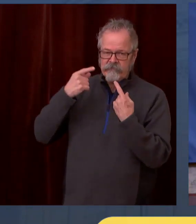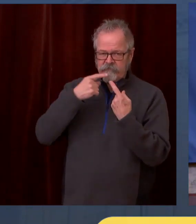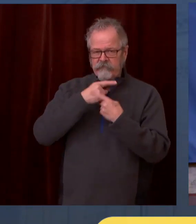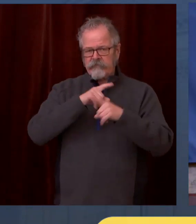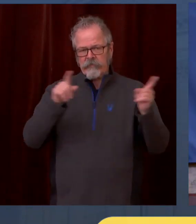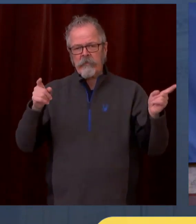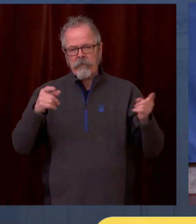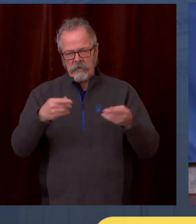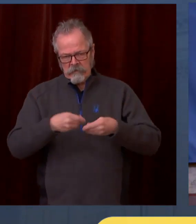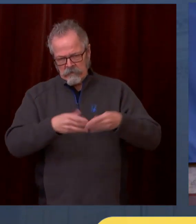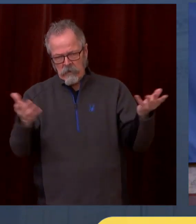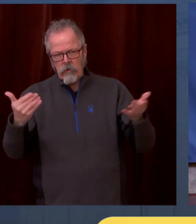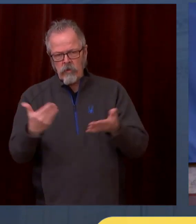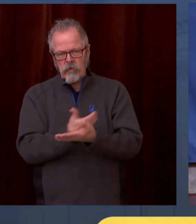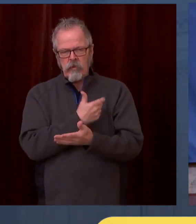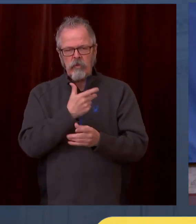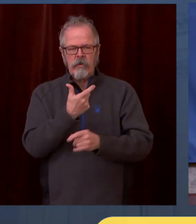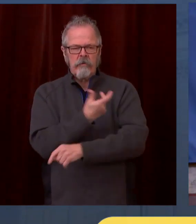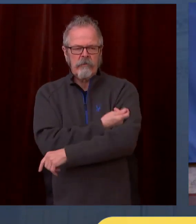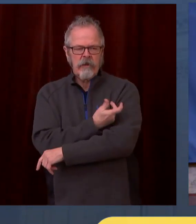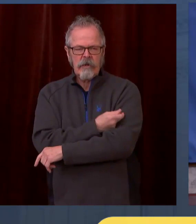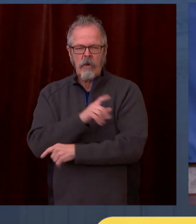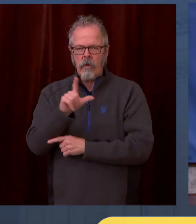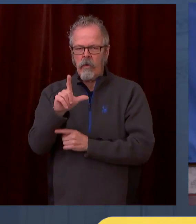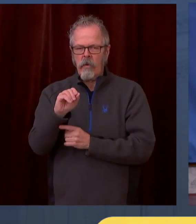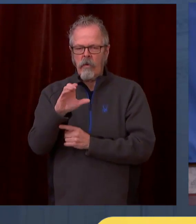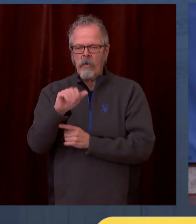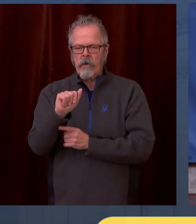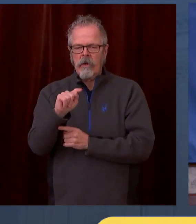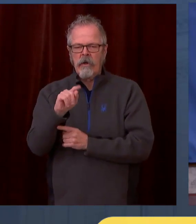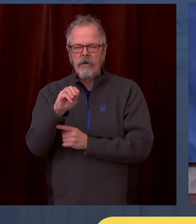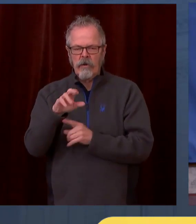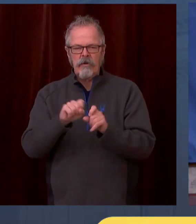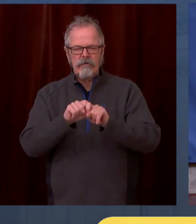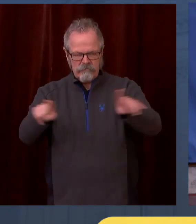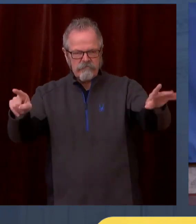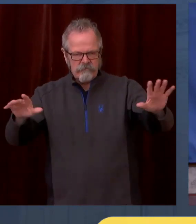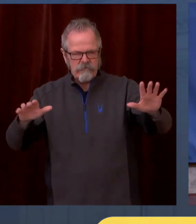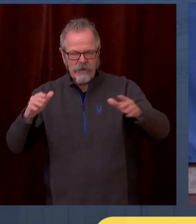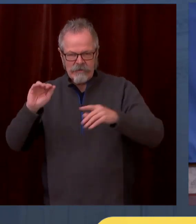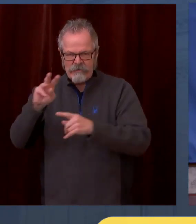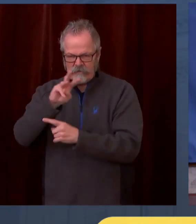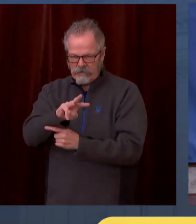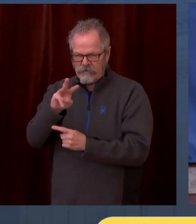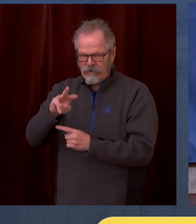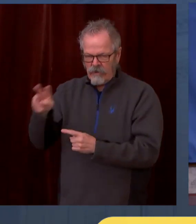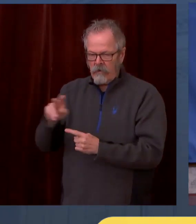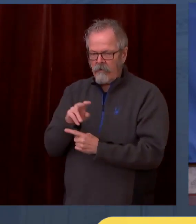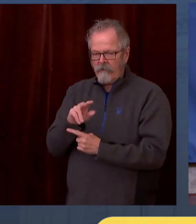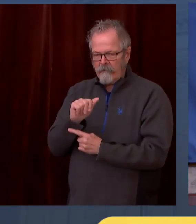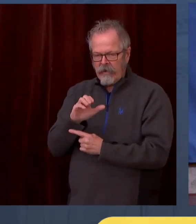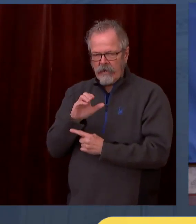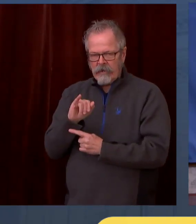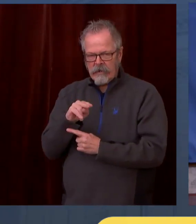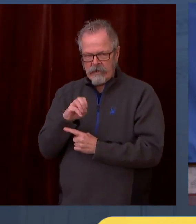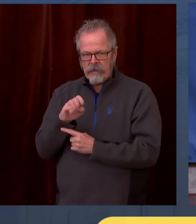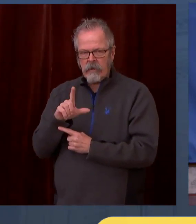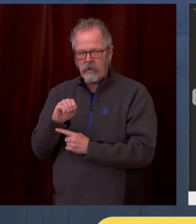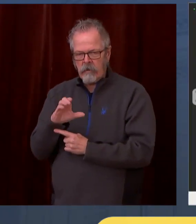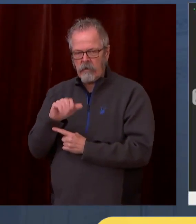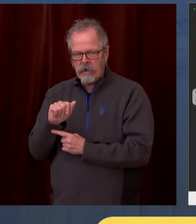think can be of substantial assistance to people finding appointments. It's as easy as going to vaccinator, excuse me,